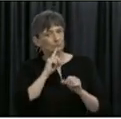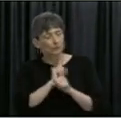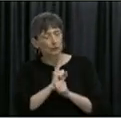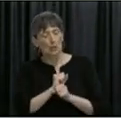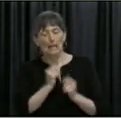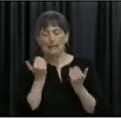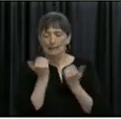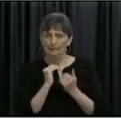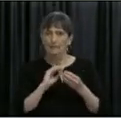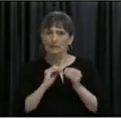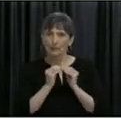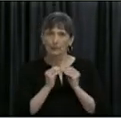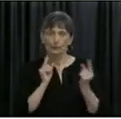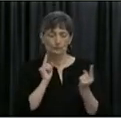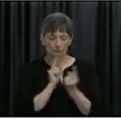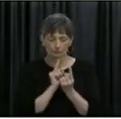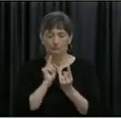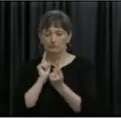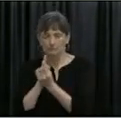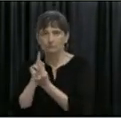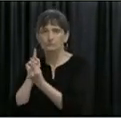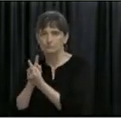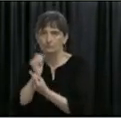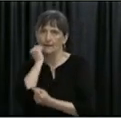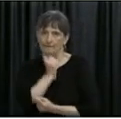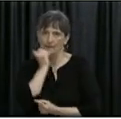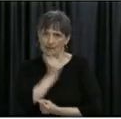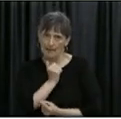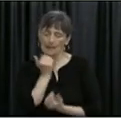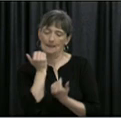limit the number of contacts we have per day.